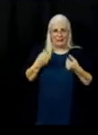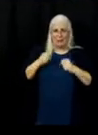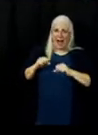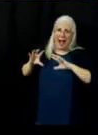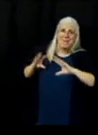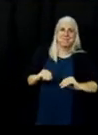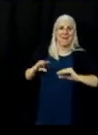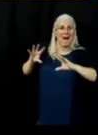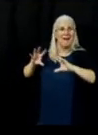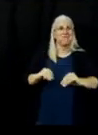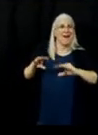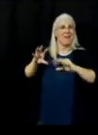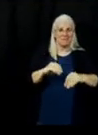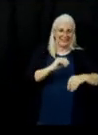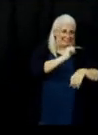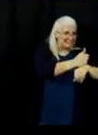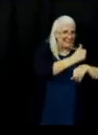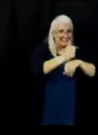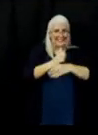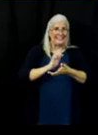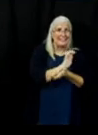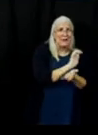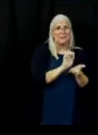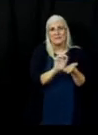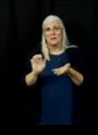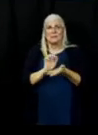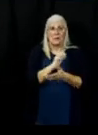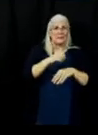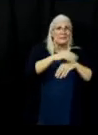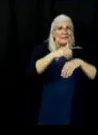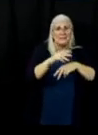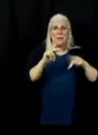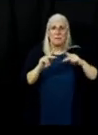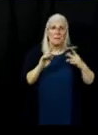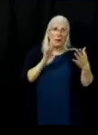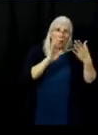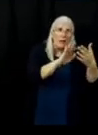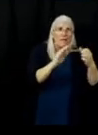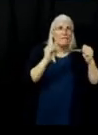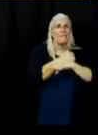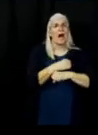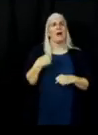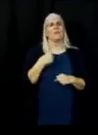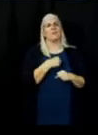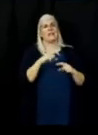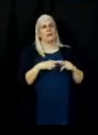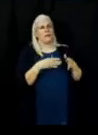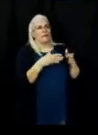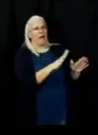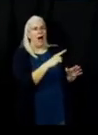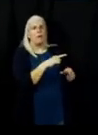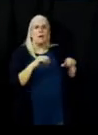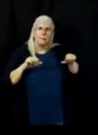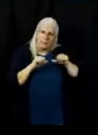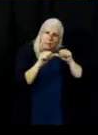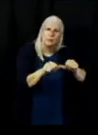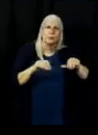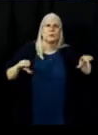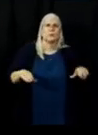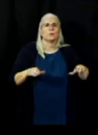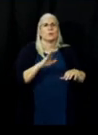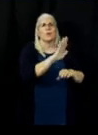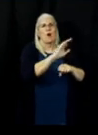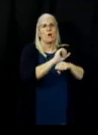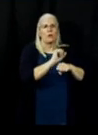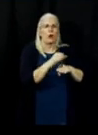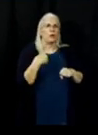and they're putting all the resources to it. So let's, let's continue giving them the space to do what they need to do so that when